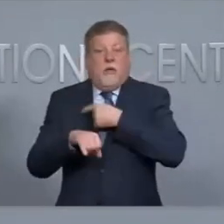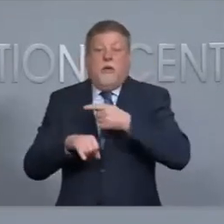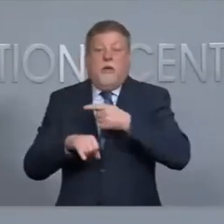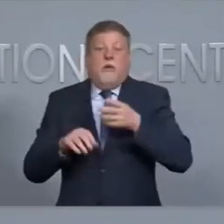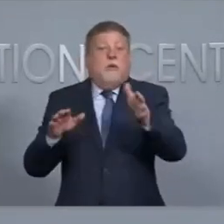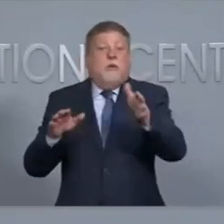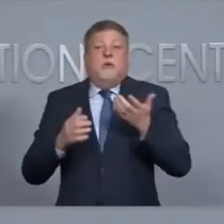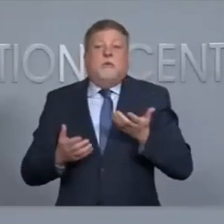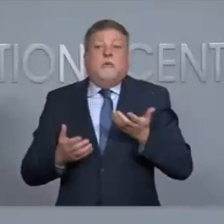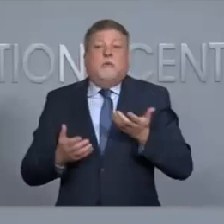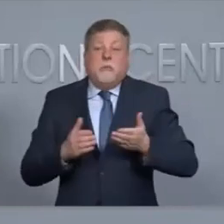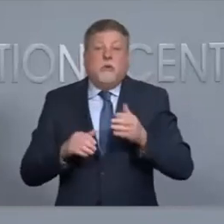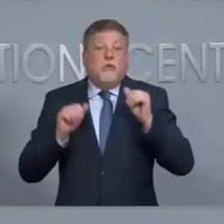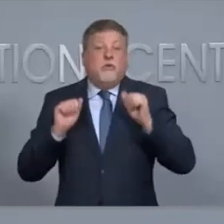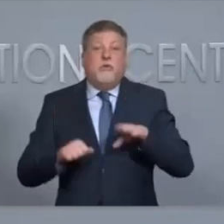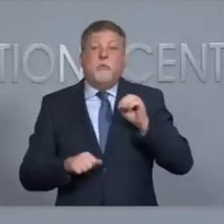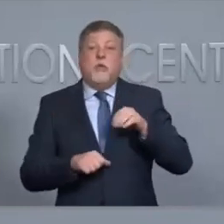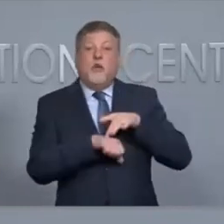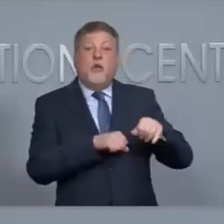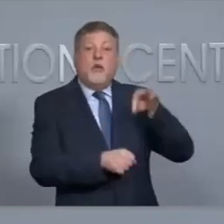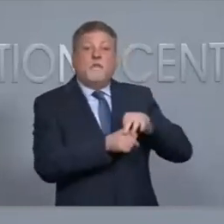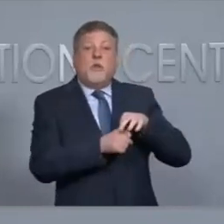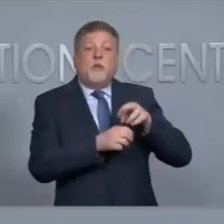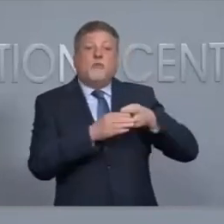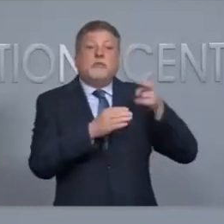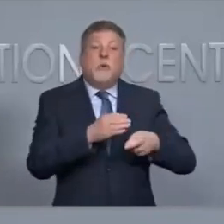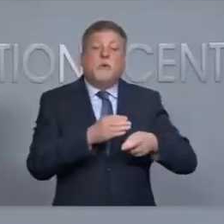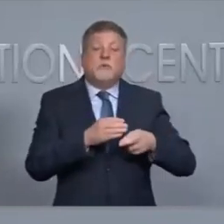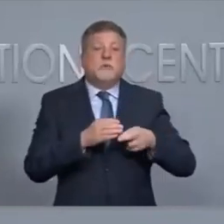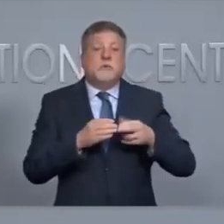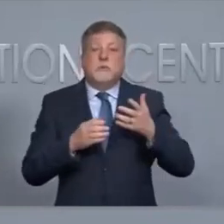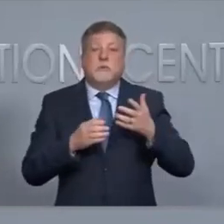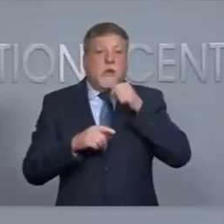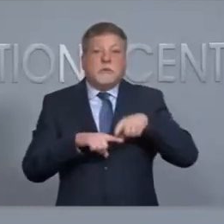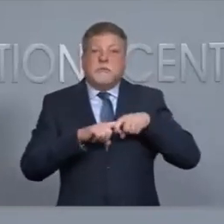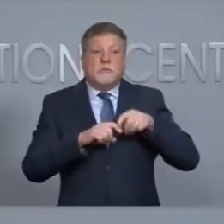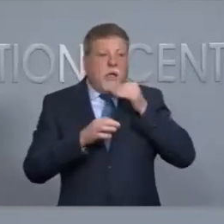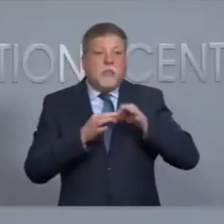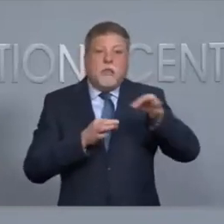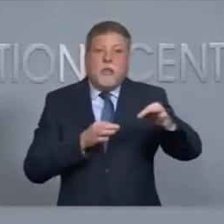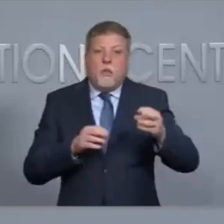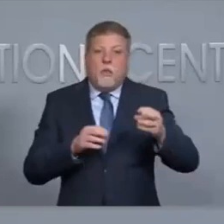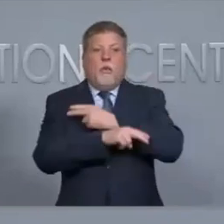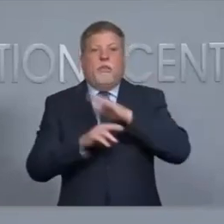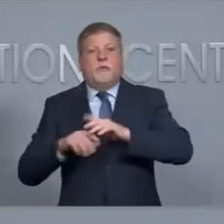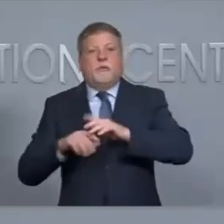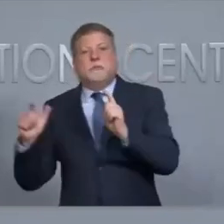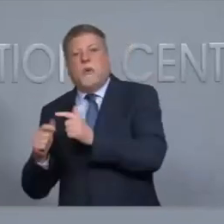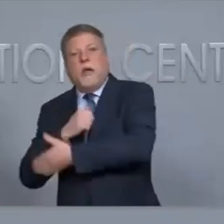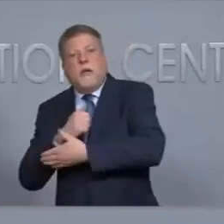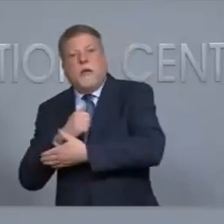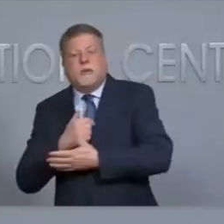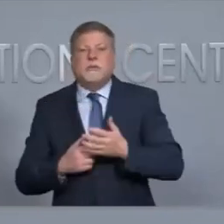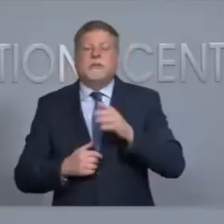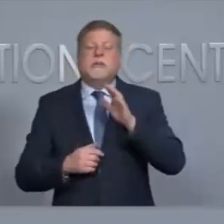be that the early voting results are delayed in larger counties versus smaller counties I think what we need to keep in mind is how this